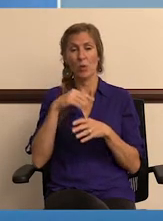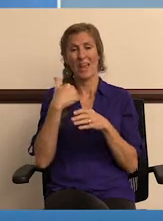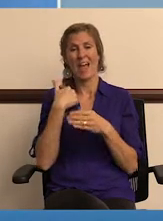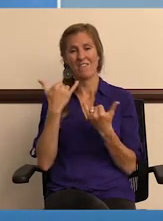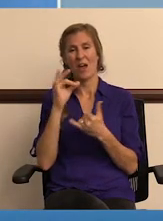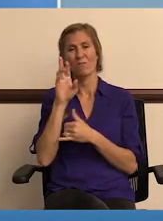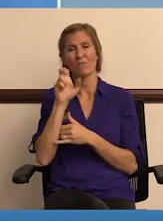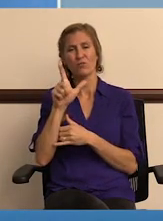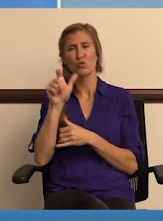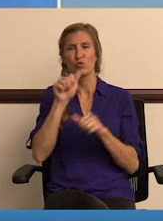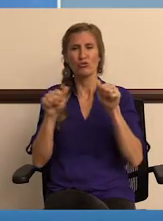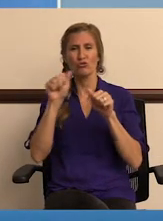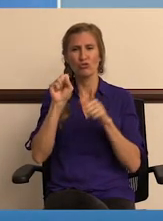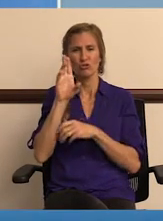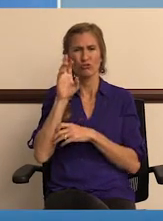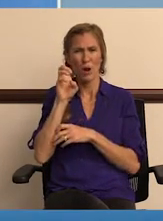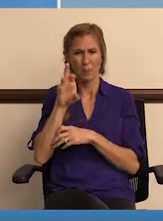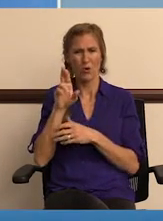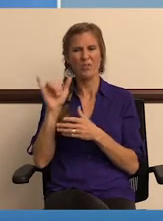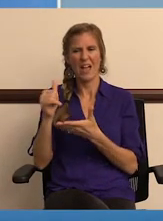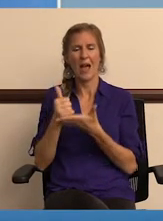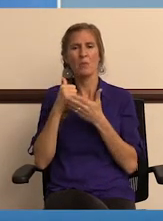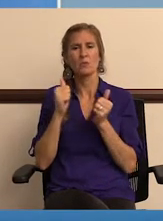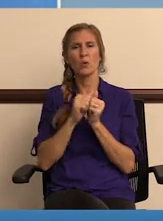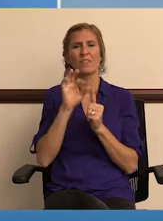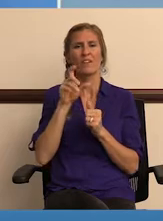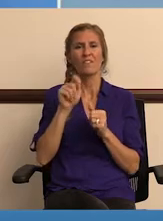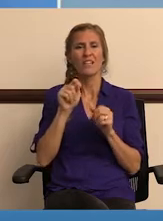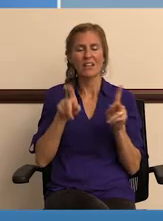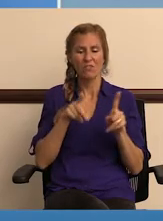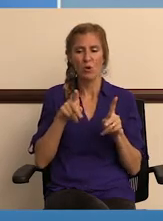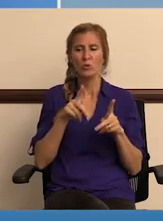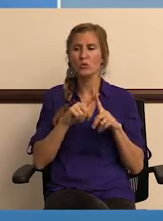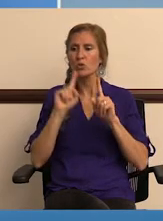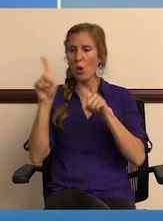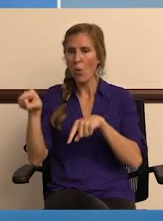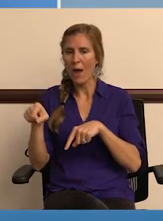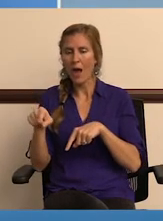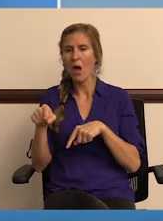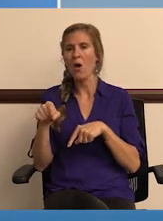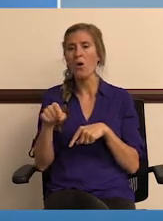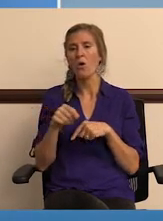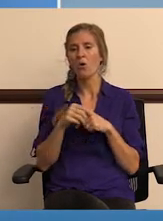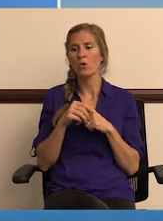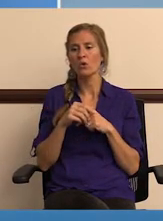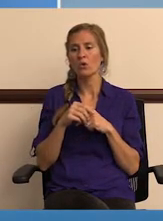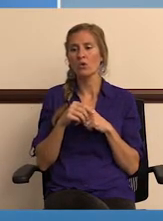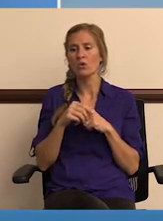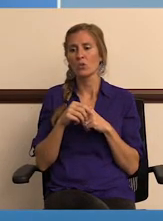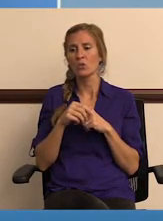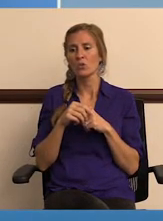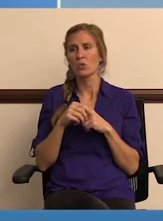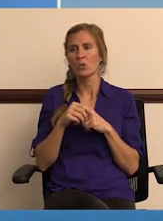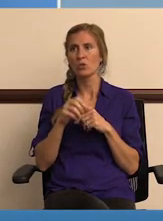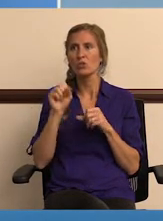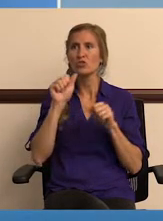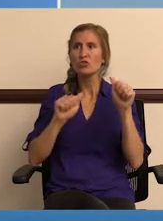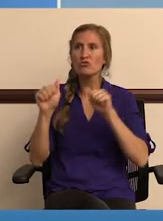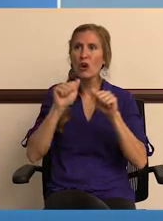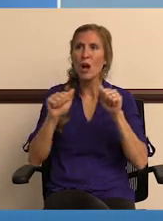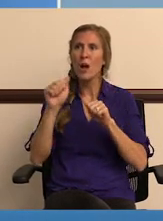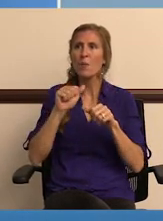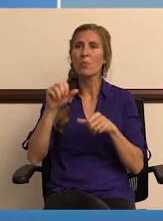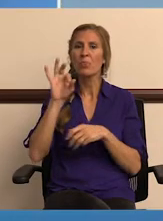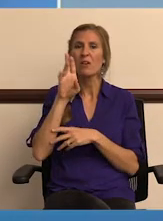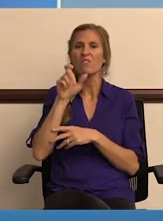a fuel scrubber, and they've been kind of helping with that, along with some of our fleet folks to go out and scrub the